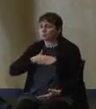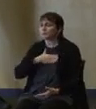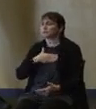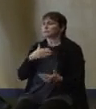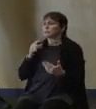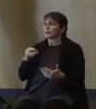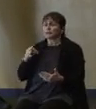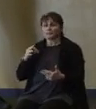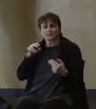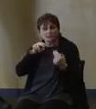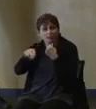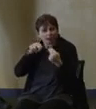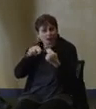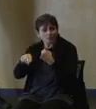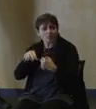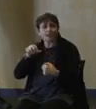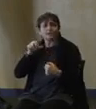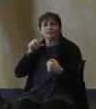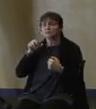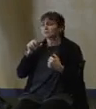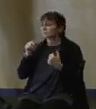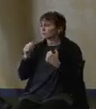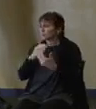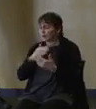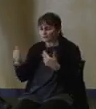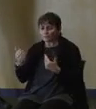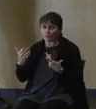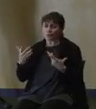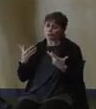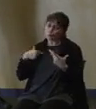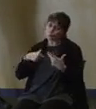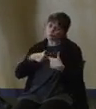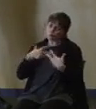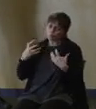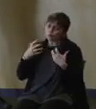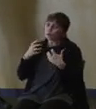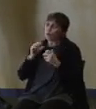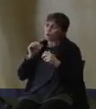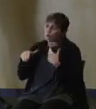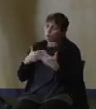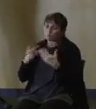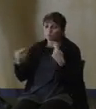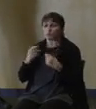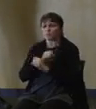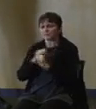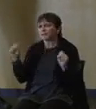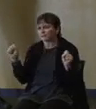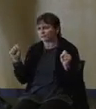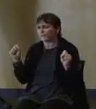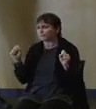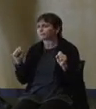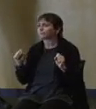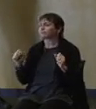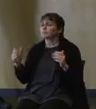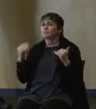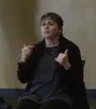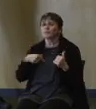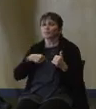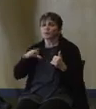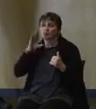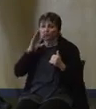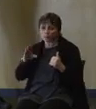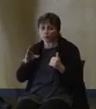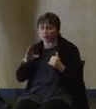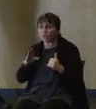Callahan's women and men of New Jersey State Police, we want everyone to go home every night. We will begin to relax our